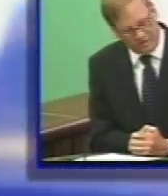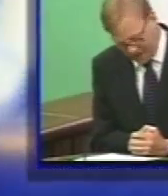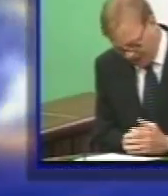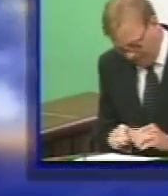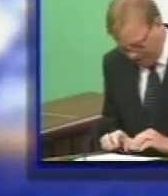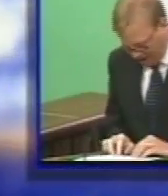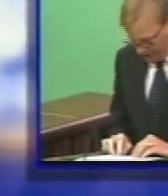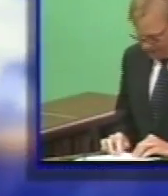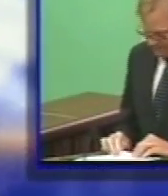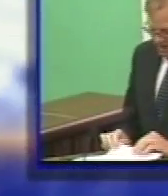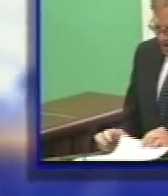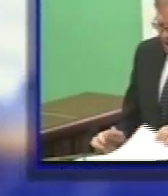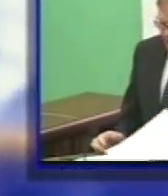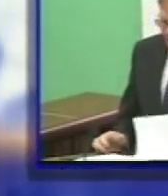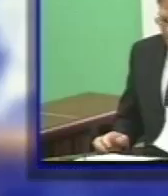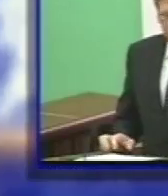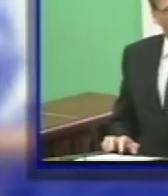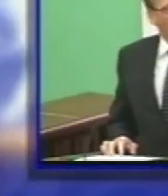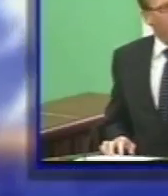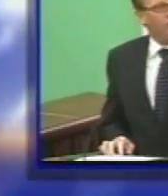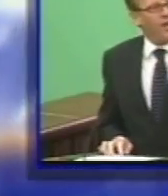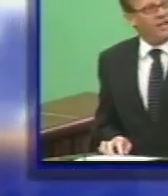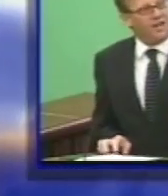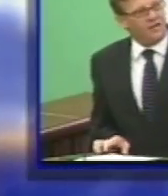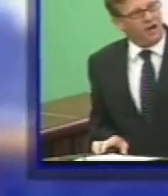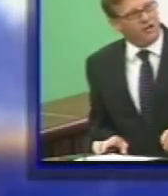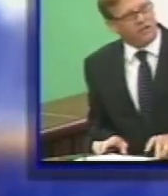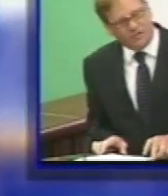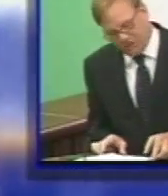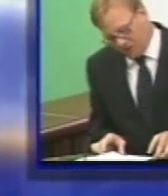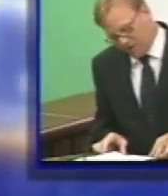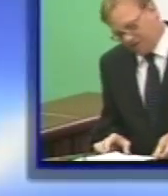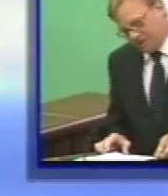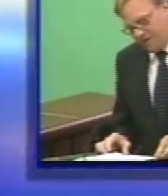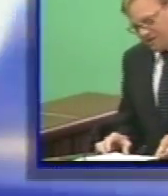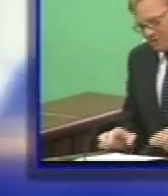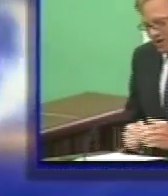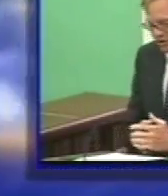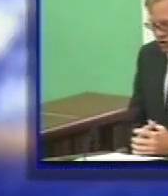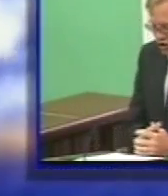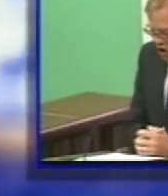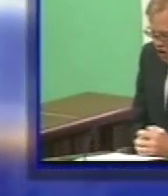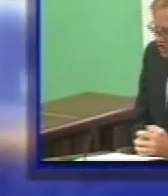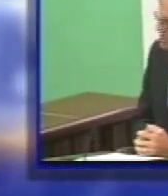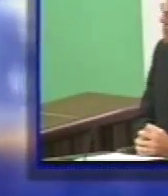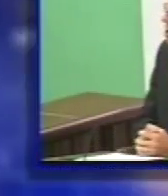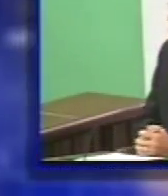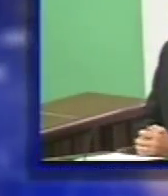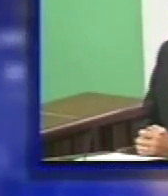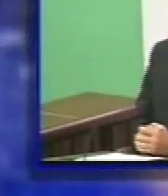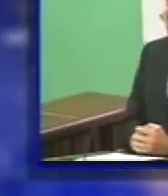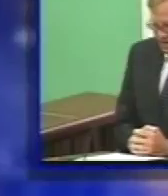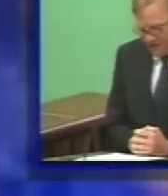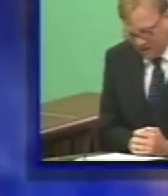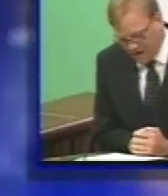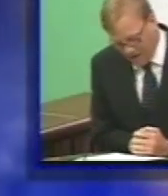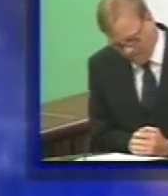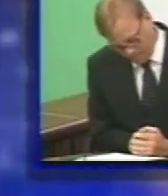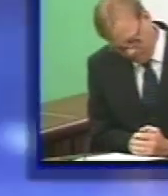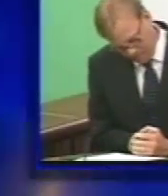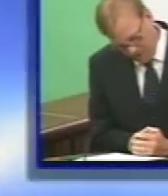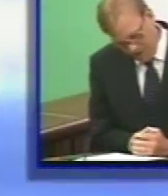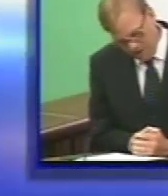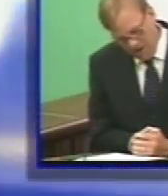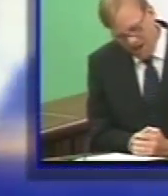parliamentarians that he personally led the negotiating team that participated in the second working group on the Bahamas' accession to the World Trade